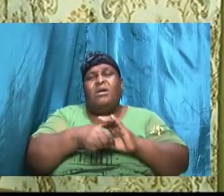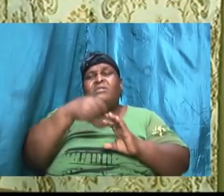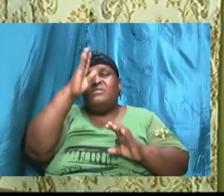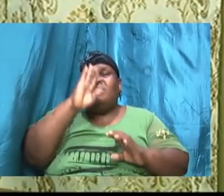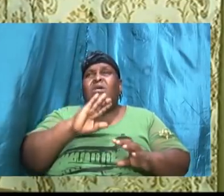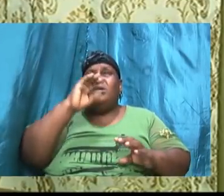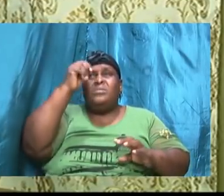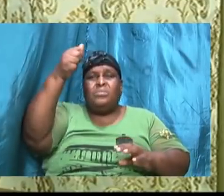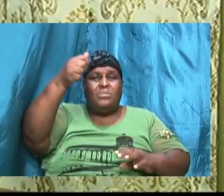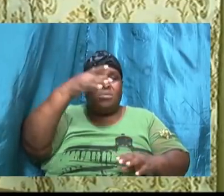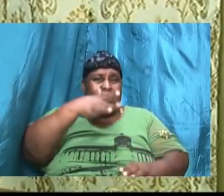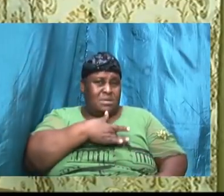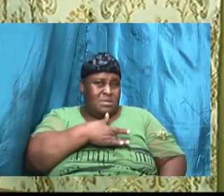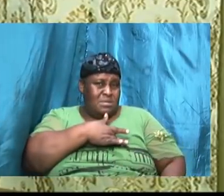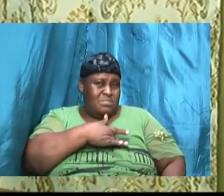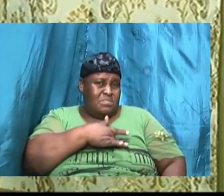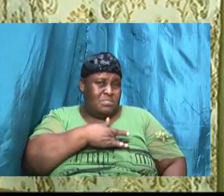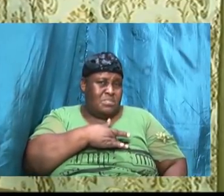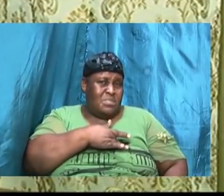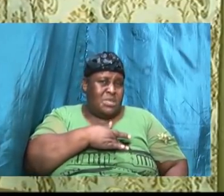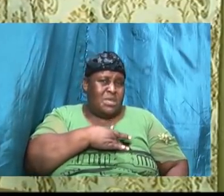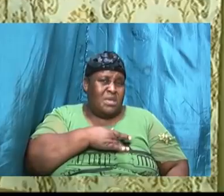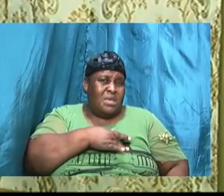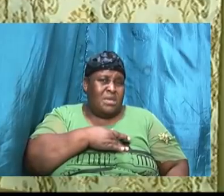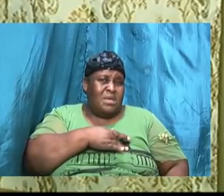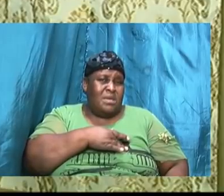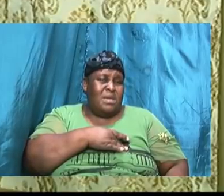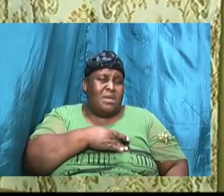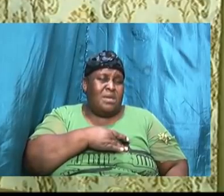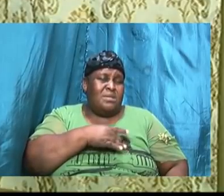and he was not without mistakes